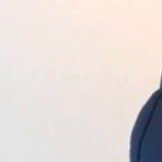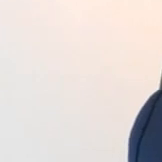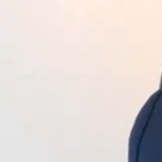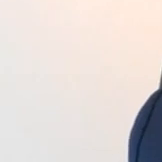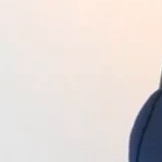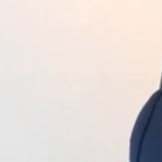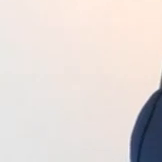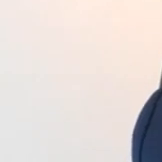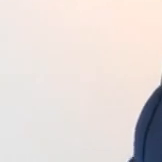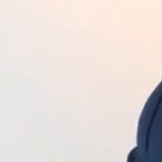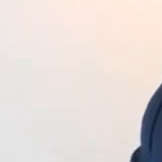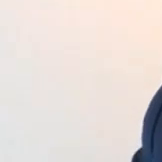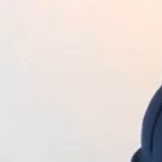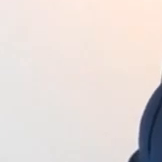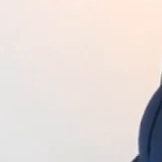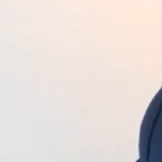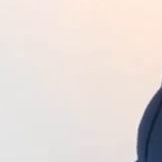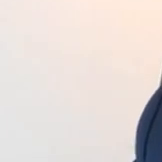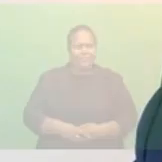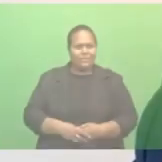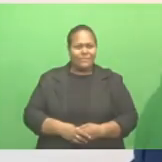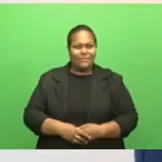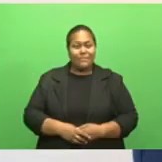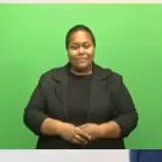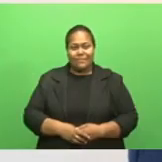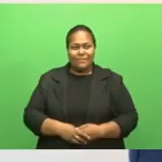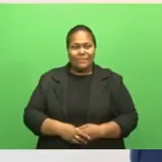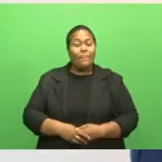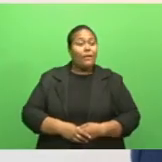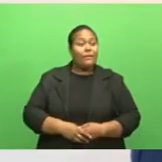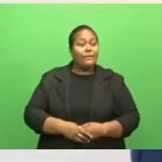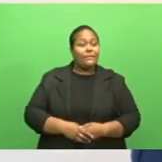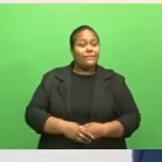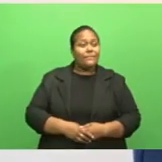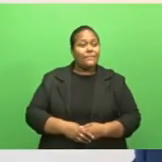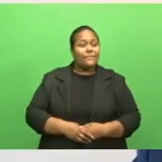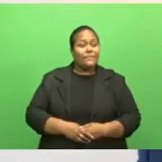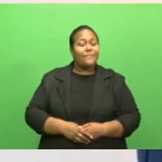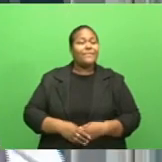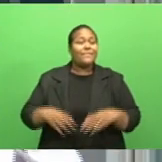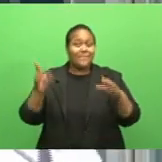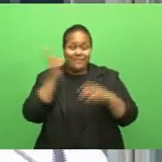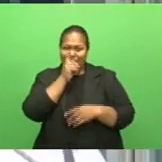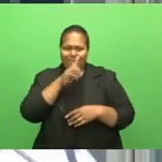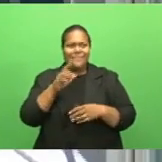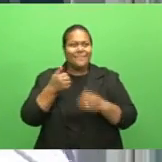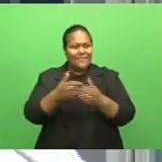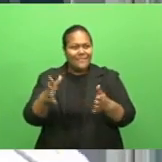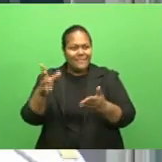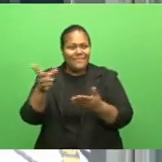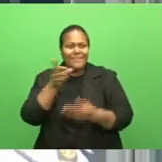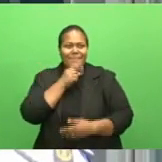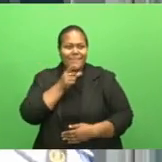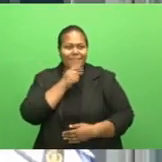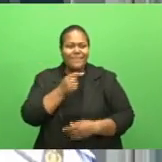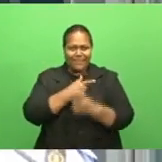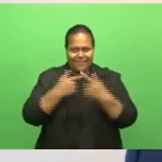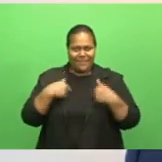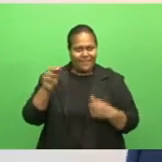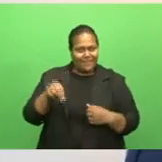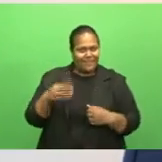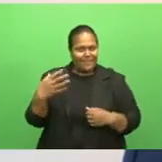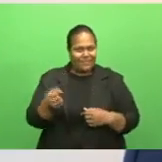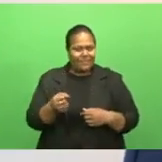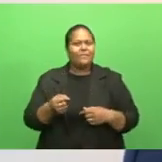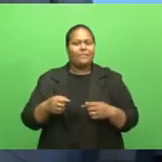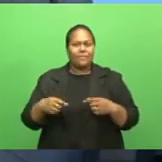Liquidity can be there, but it doesn't mean that yes, if the liquidity is there, the people who should start, you will be borrowing it. We need to have discipline, we need to have certain